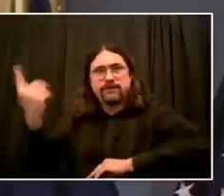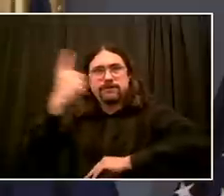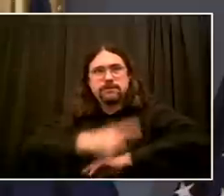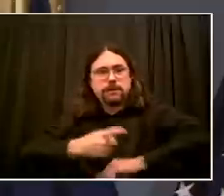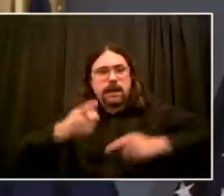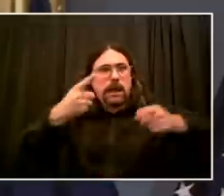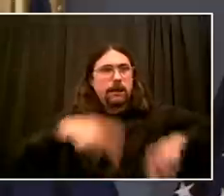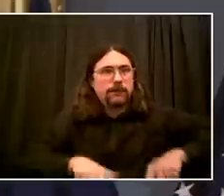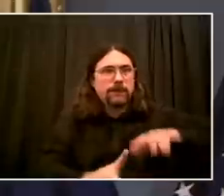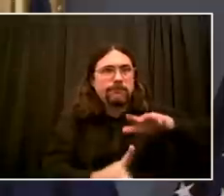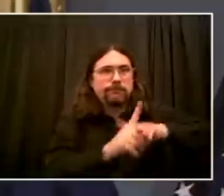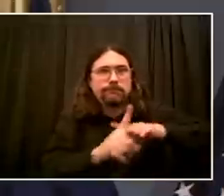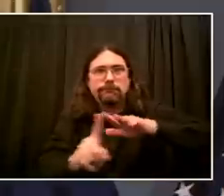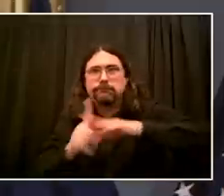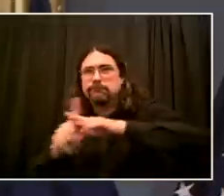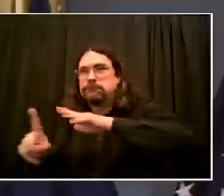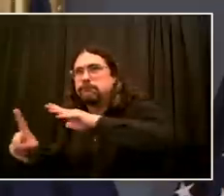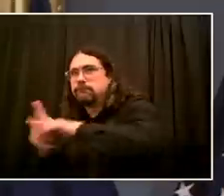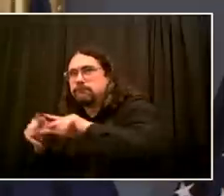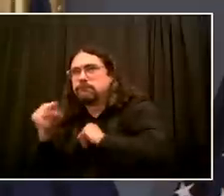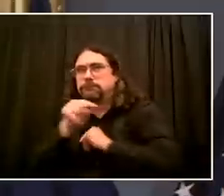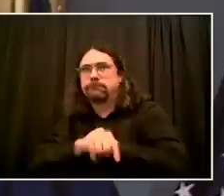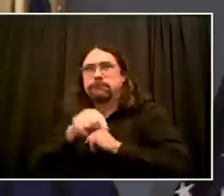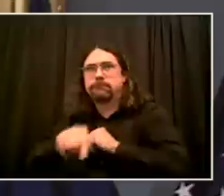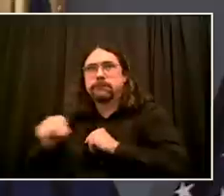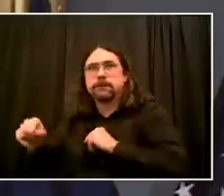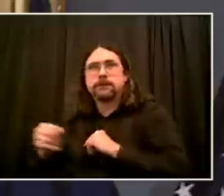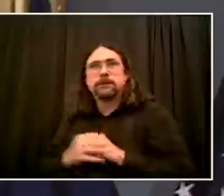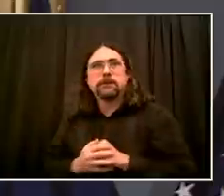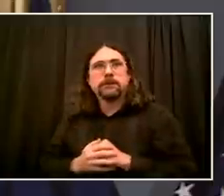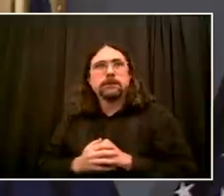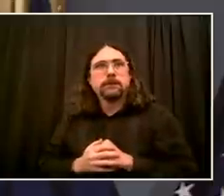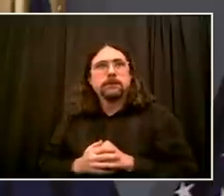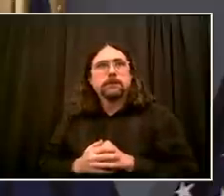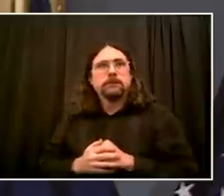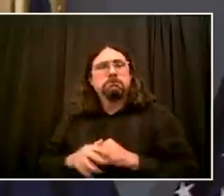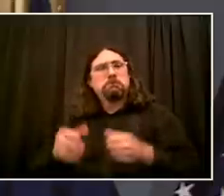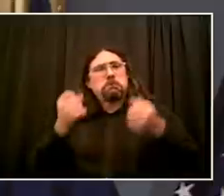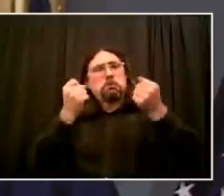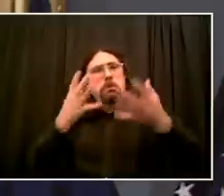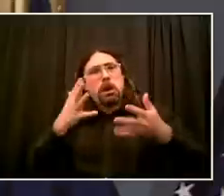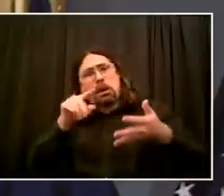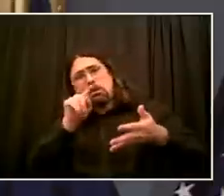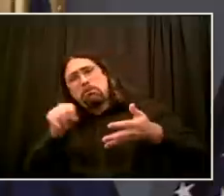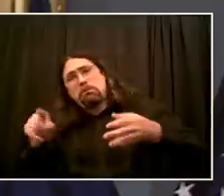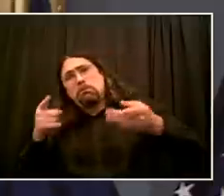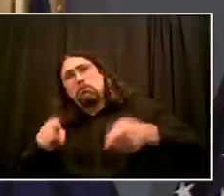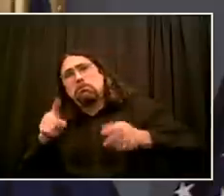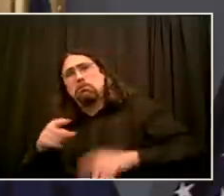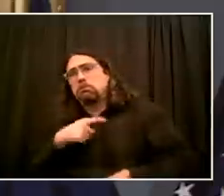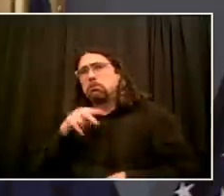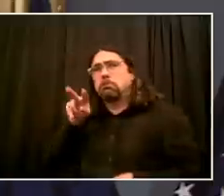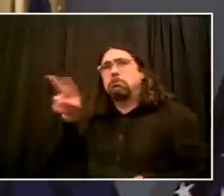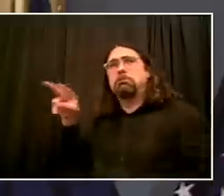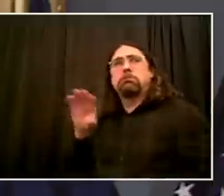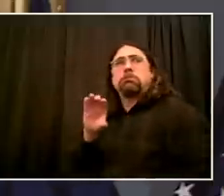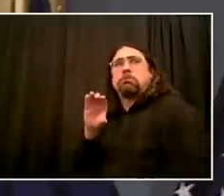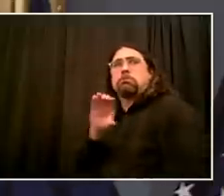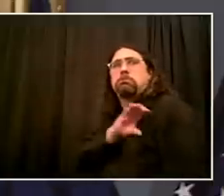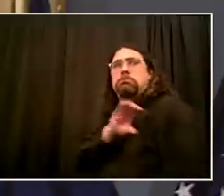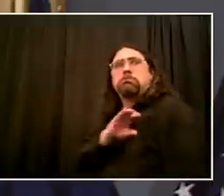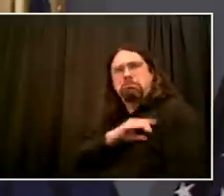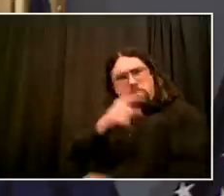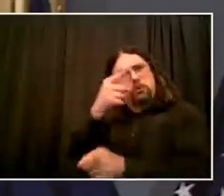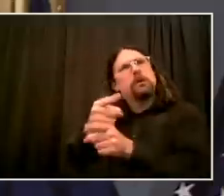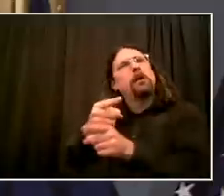NYPD, especially the level of restraint. But there also were mistakes and there were individual actions that must be fully